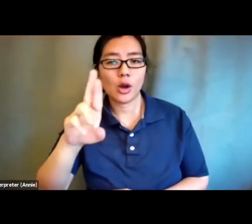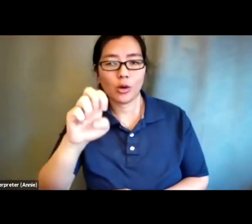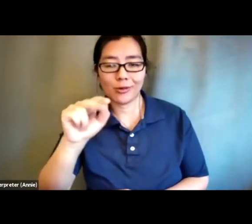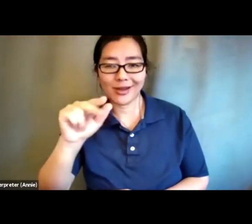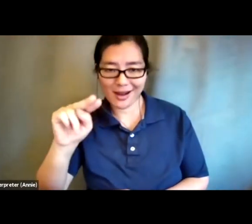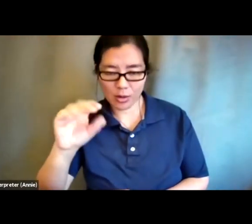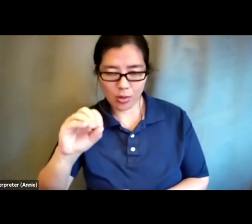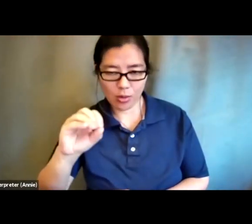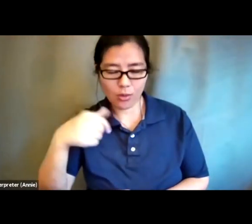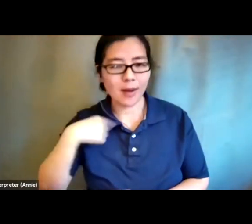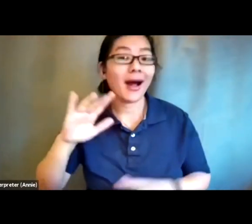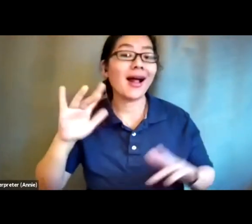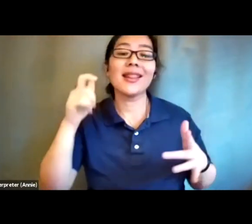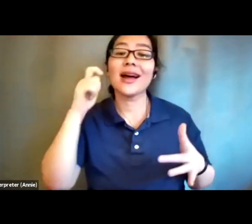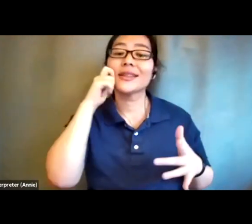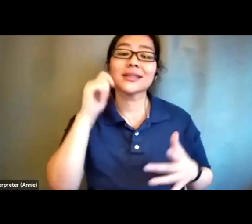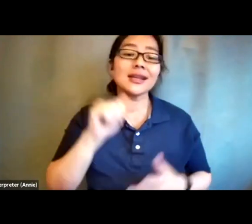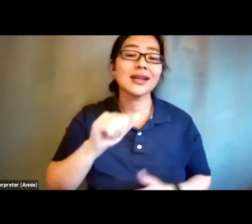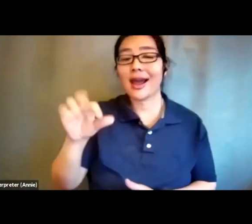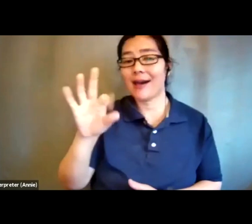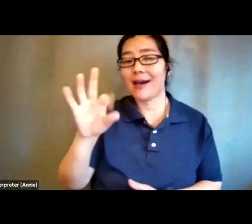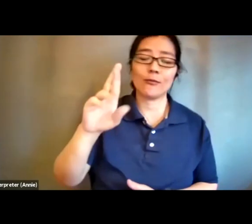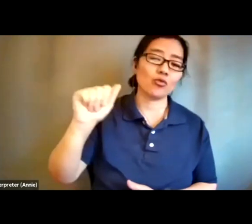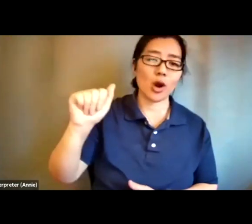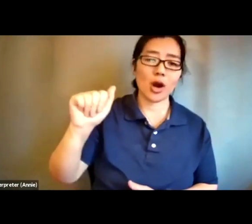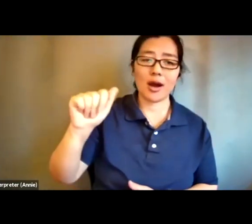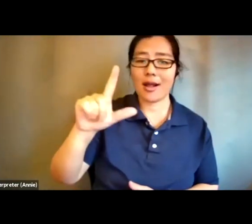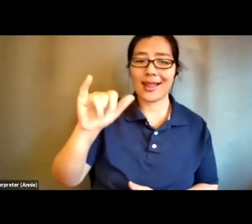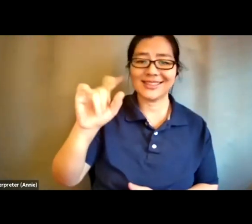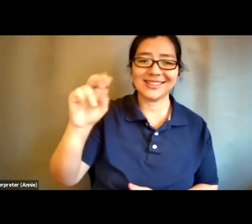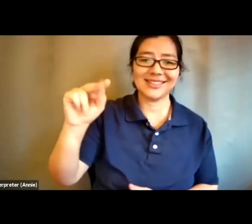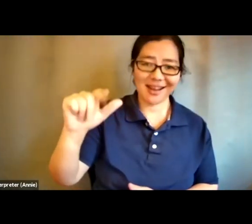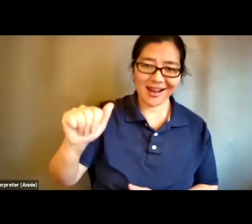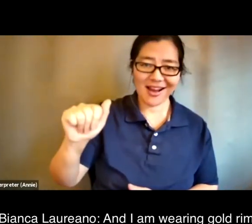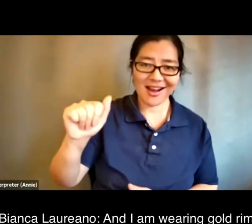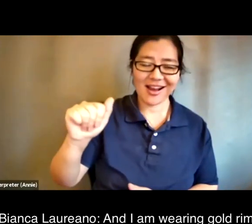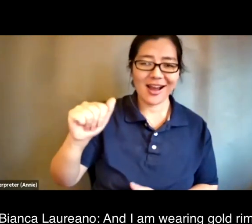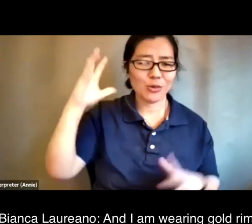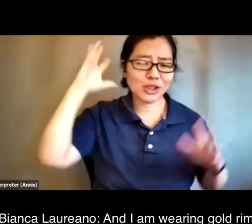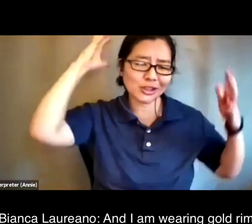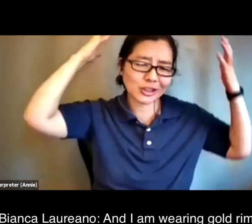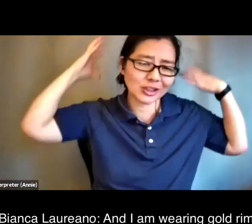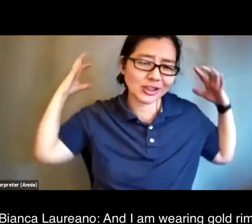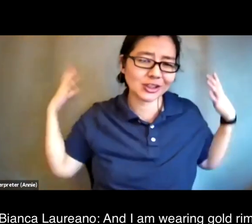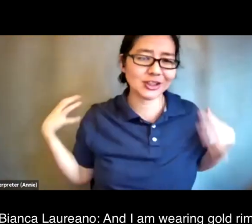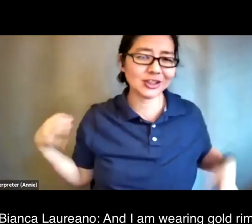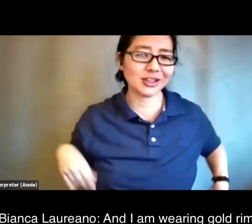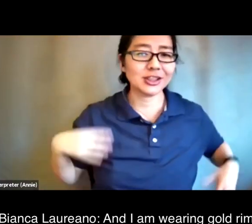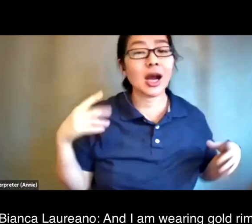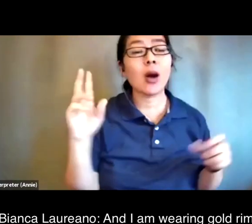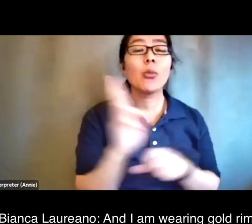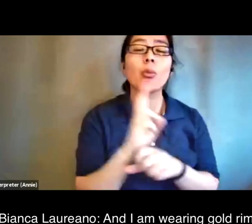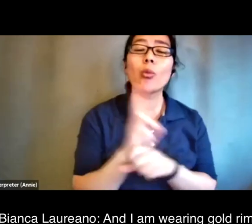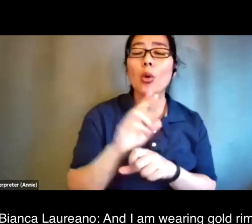with big curly hair cascading down my head and all around me and I am wearing gold-rimmed